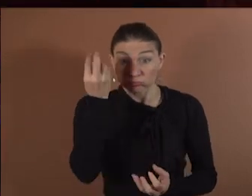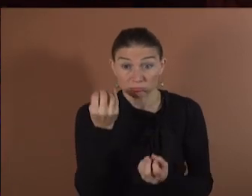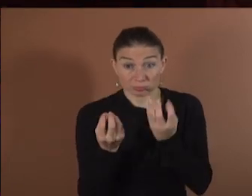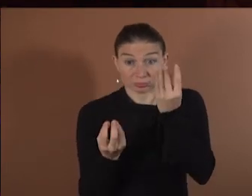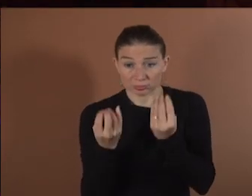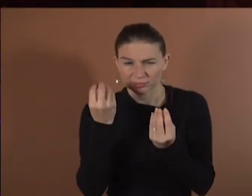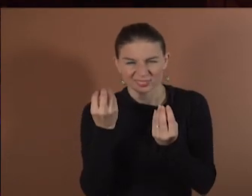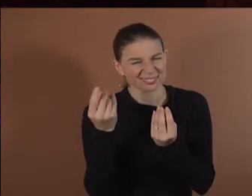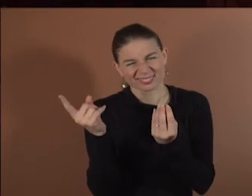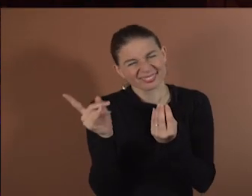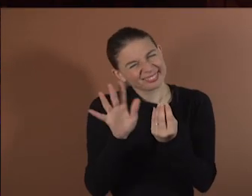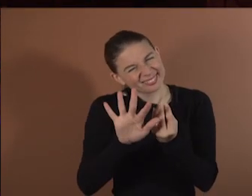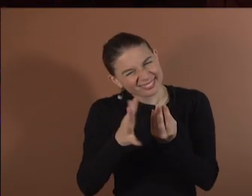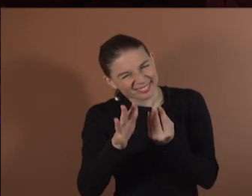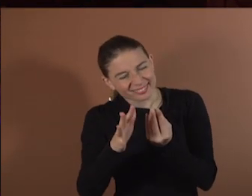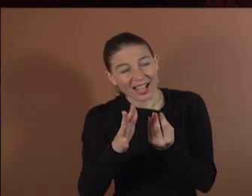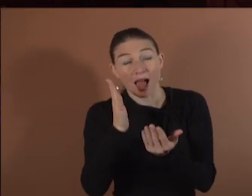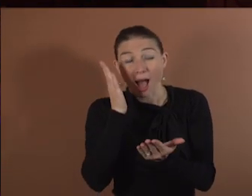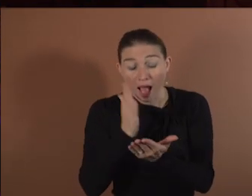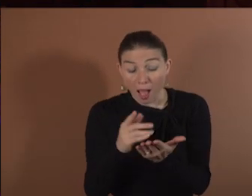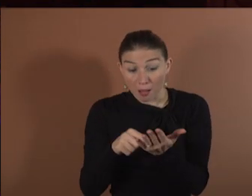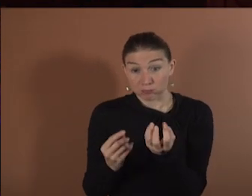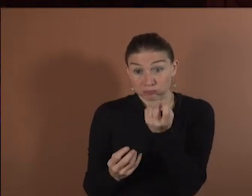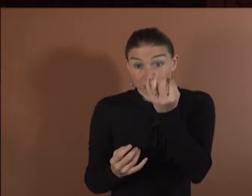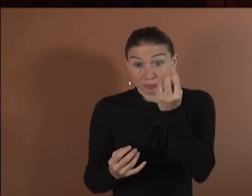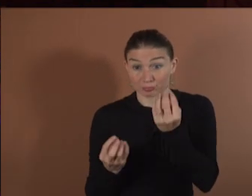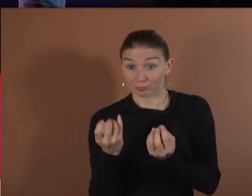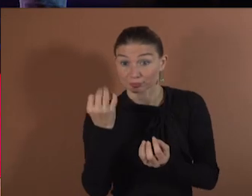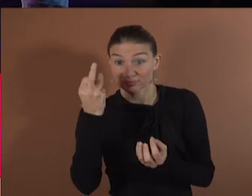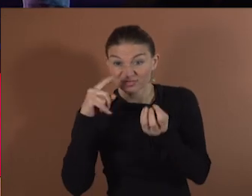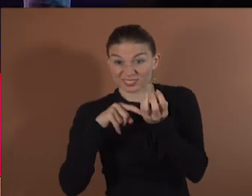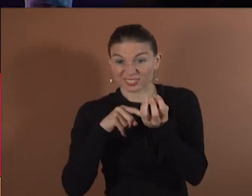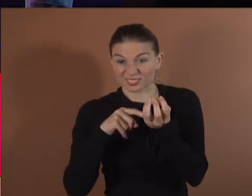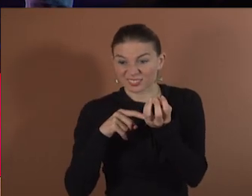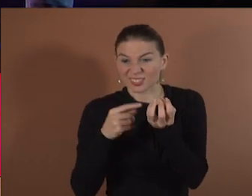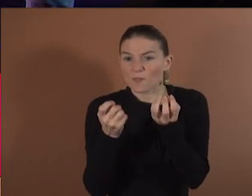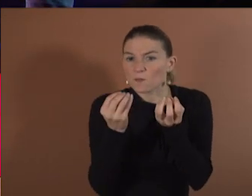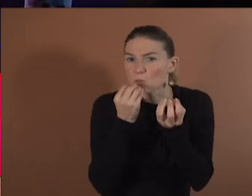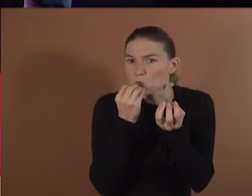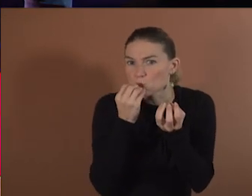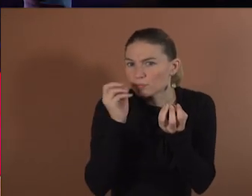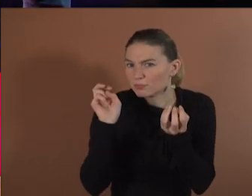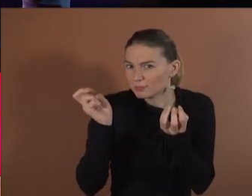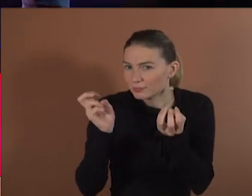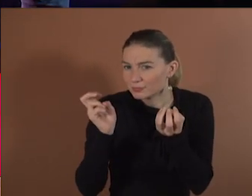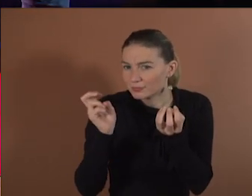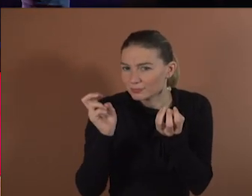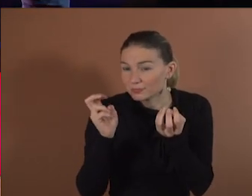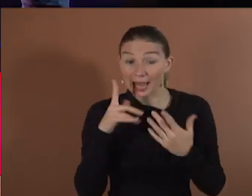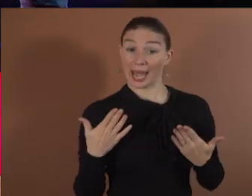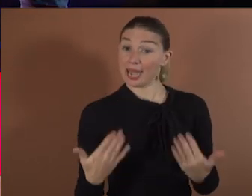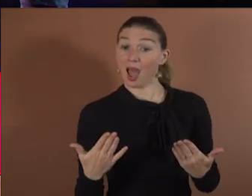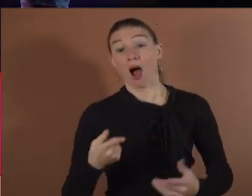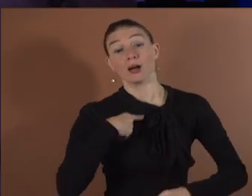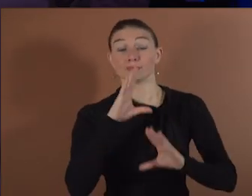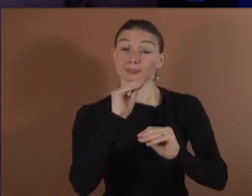So if I'm not talking to you, the neurons in my language areas are very active because they work very